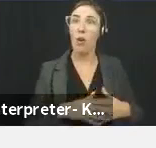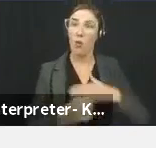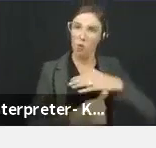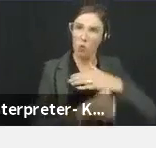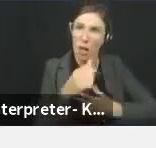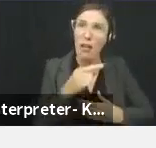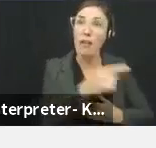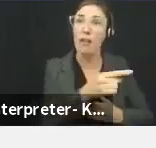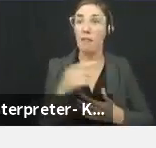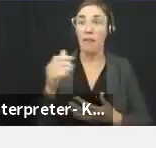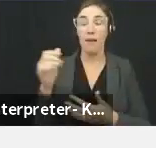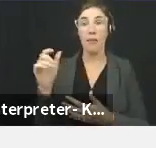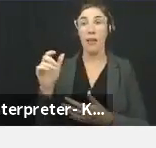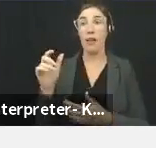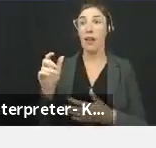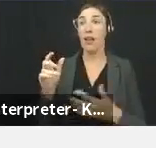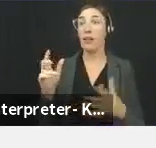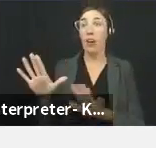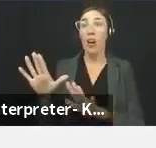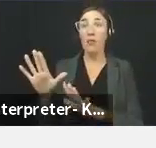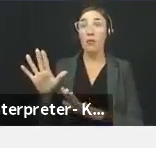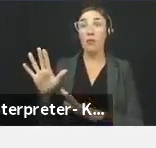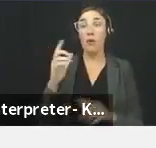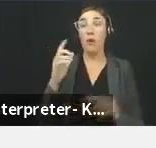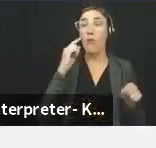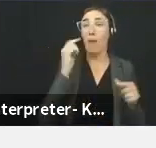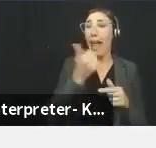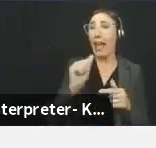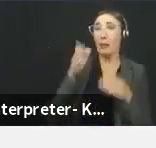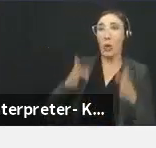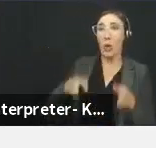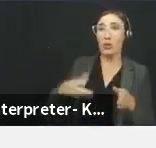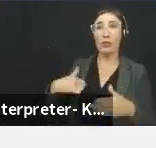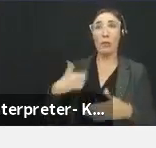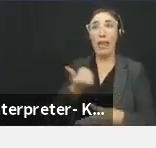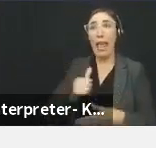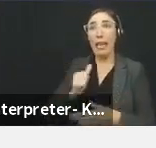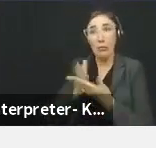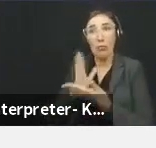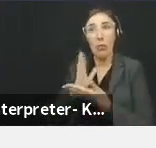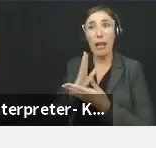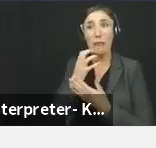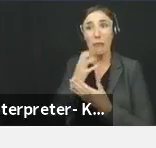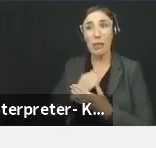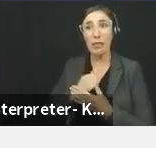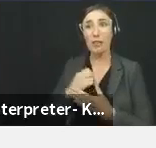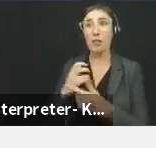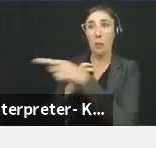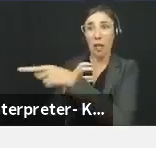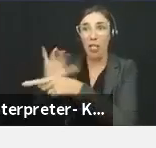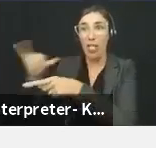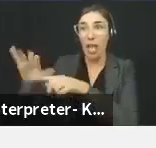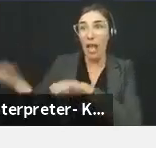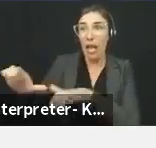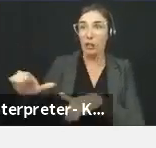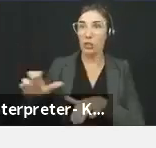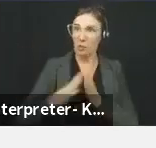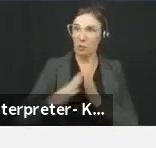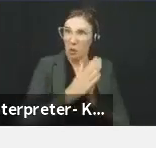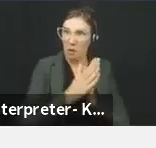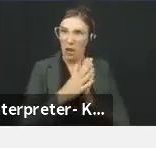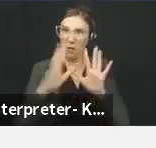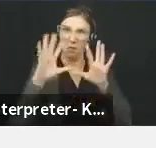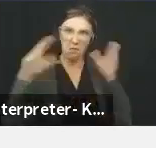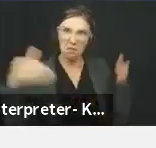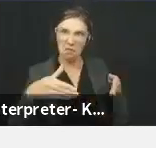other person in the free exercise or enjoyment of any right or privilege when such actions are motivated in whole or in part by